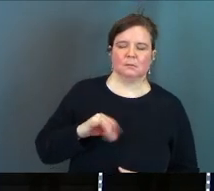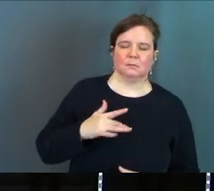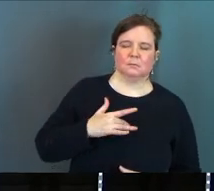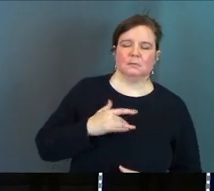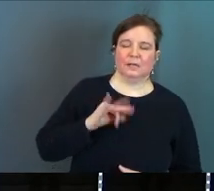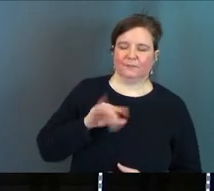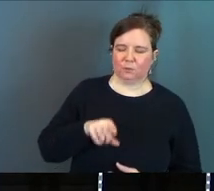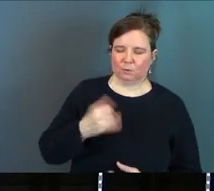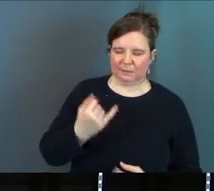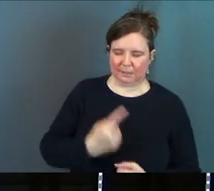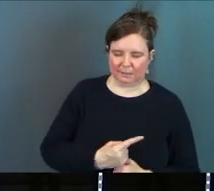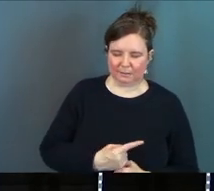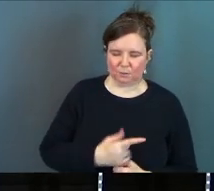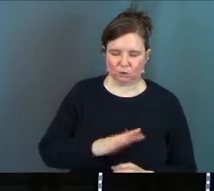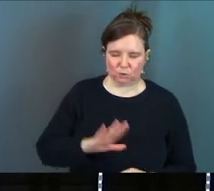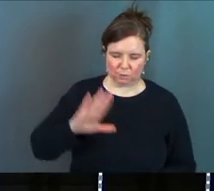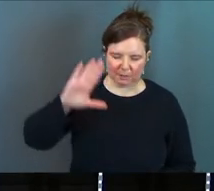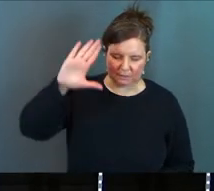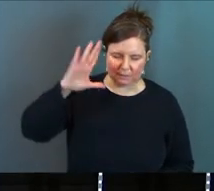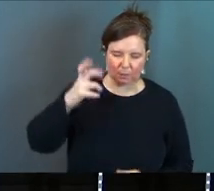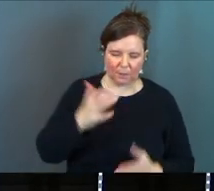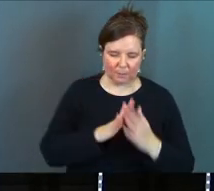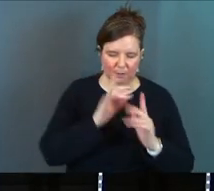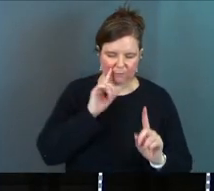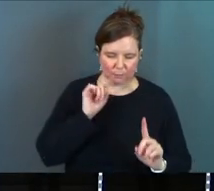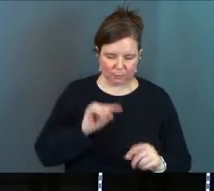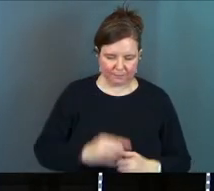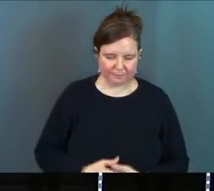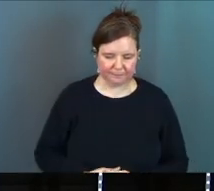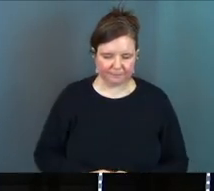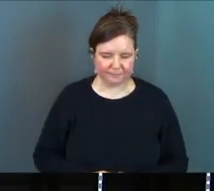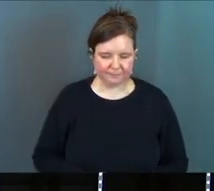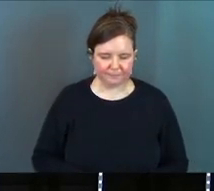now if that's you today would you raise a hand because I want to pray for you